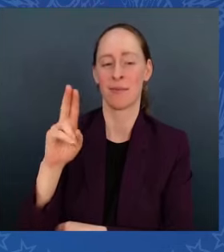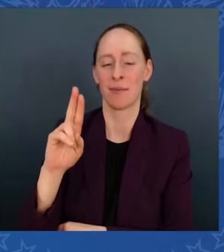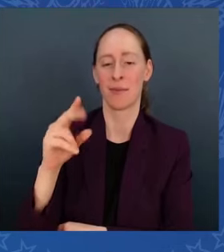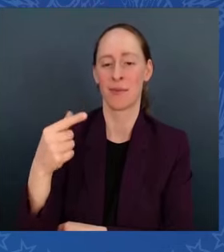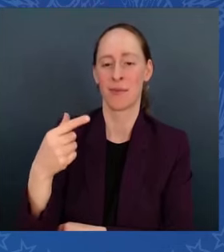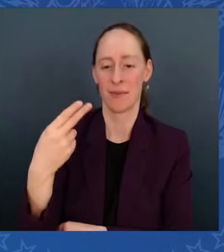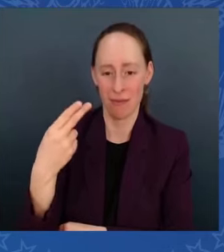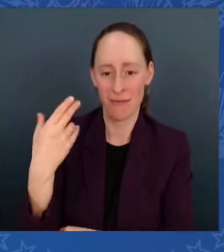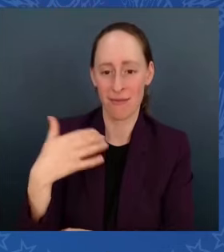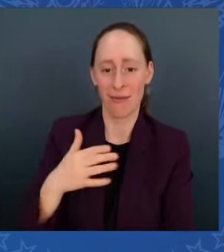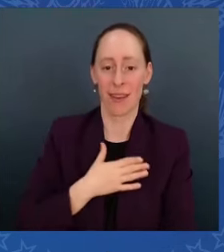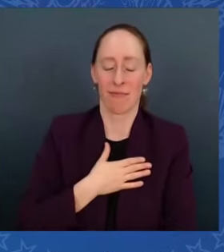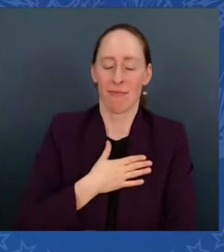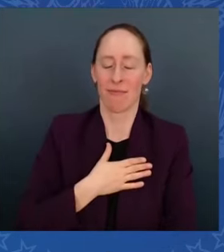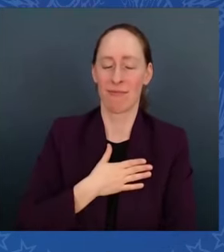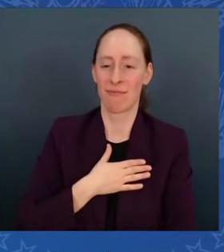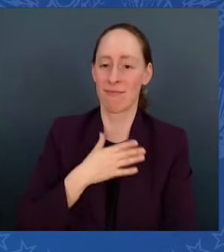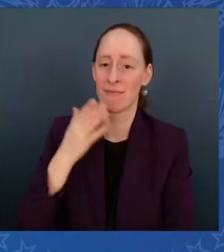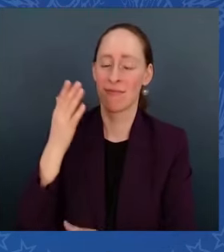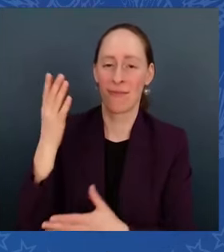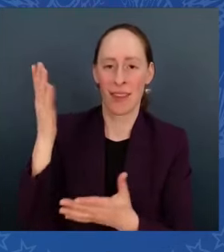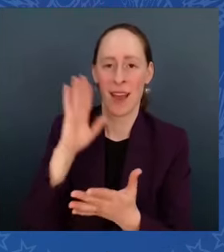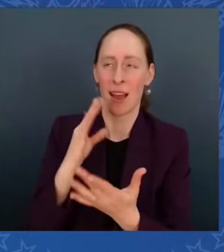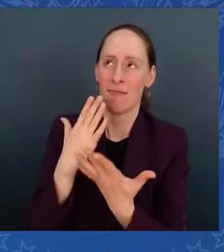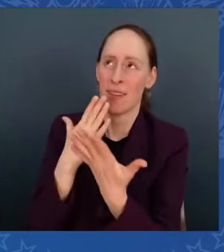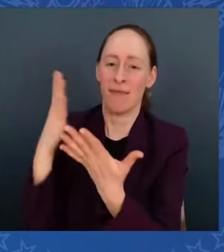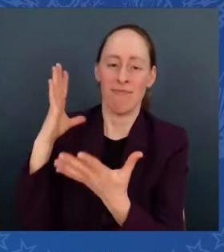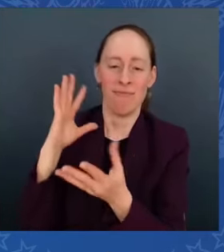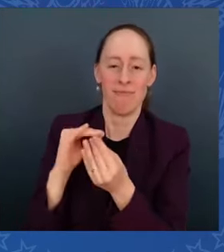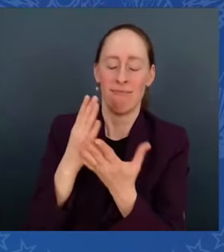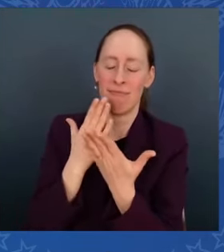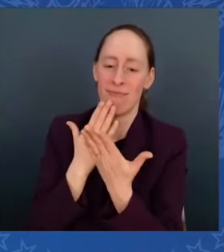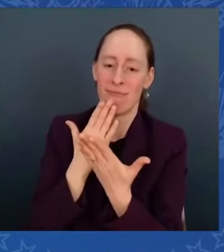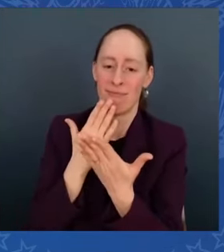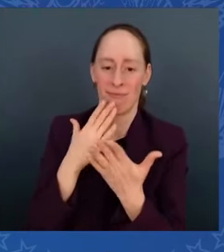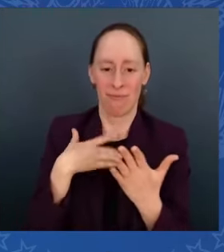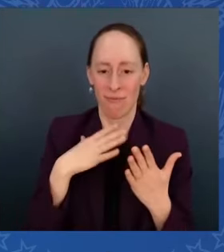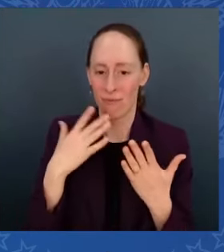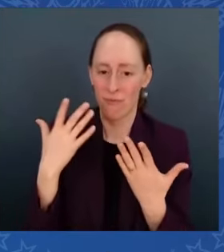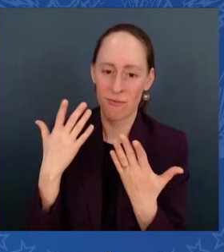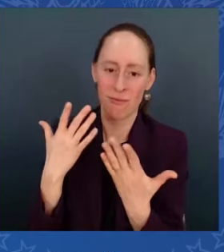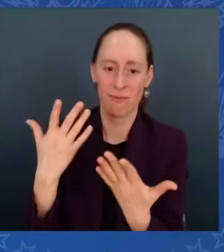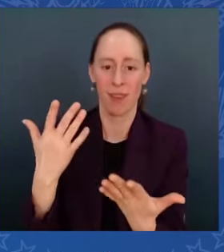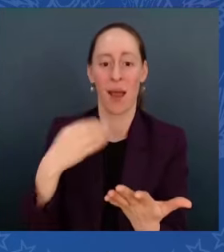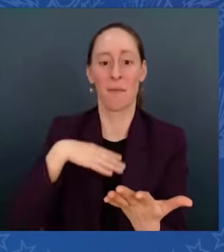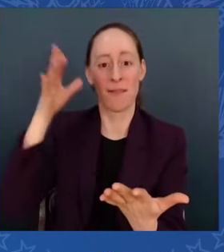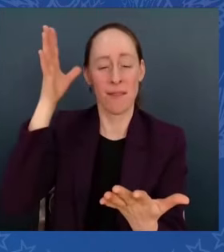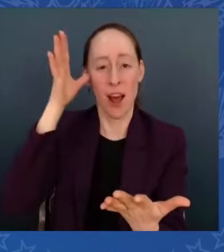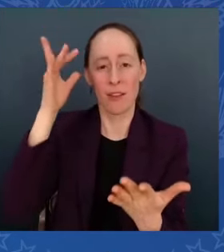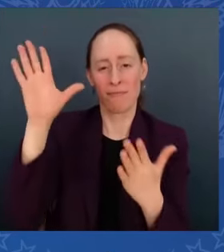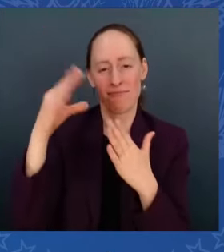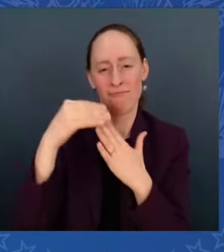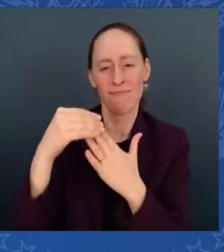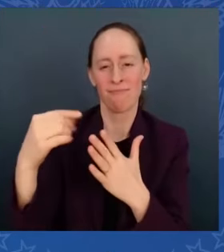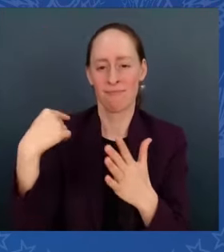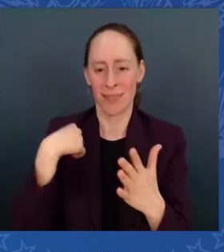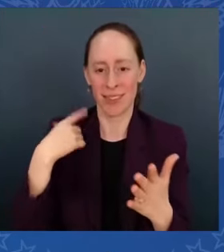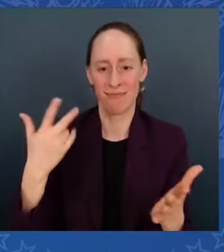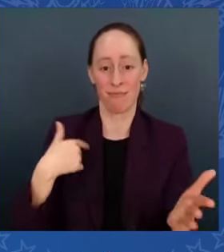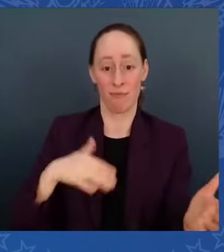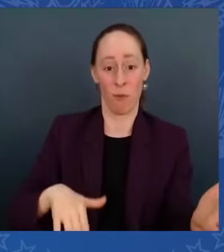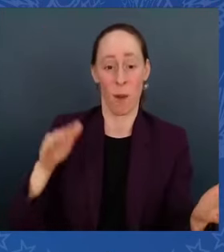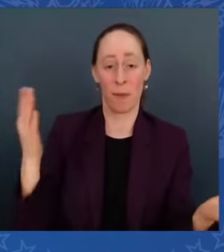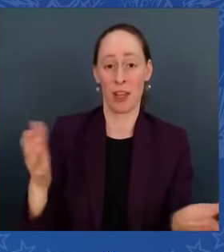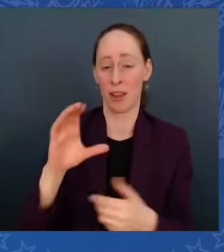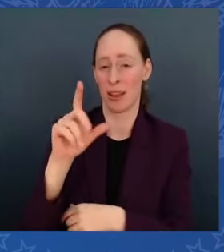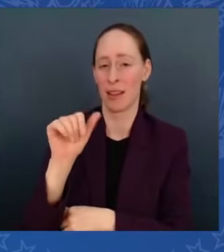guiding me. I was raised in Clayton, North Carolina, where my mother, a school social worker for over 30 years, instilled in